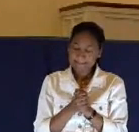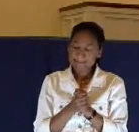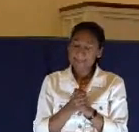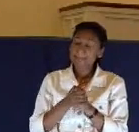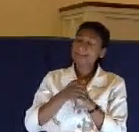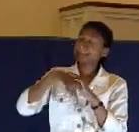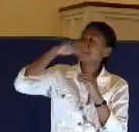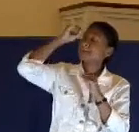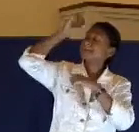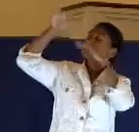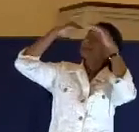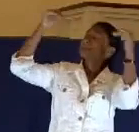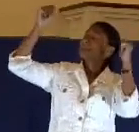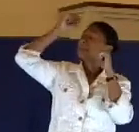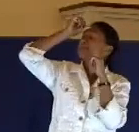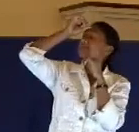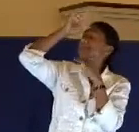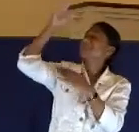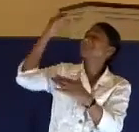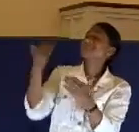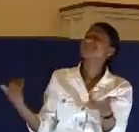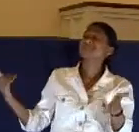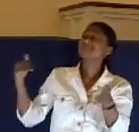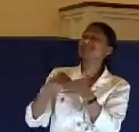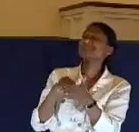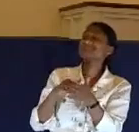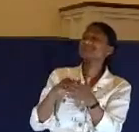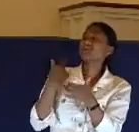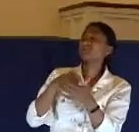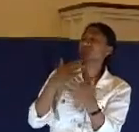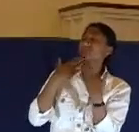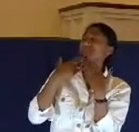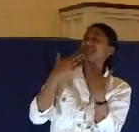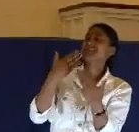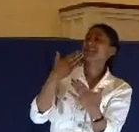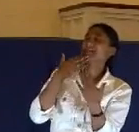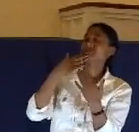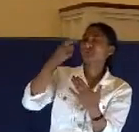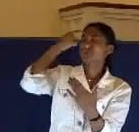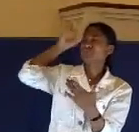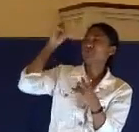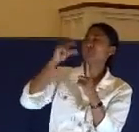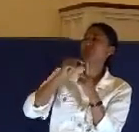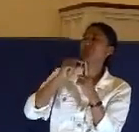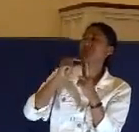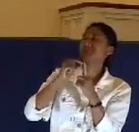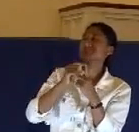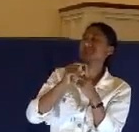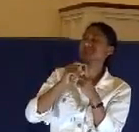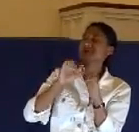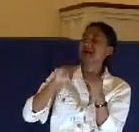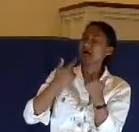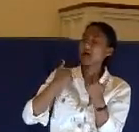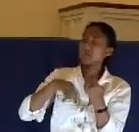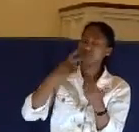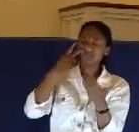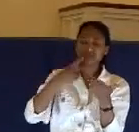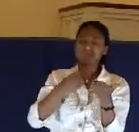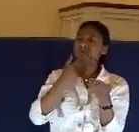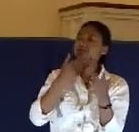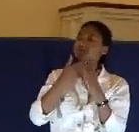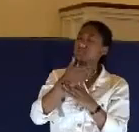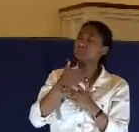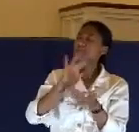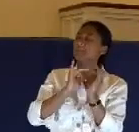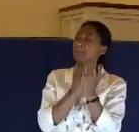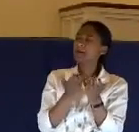Our heavenly father, we are, again, so very grateful for the word of God and how we see in it the